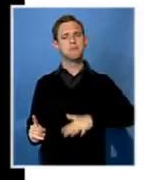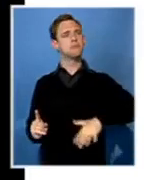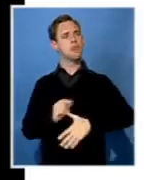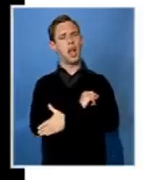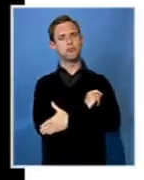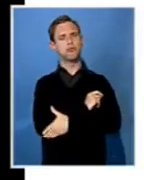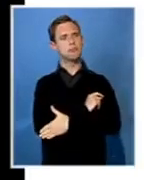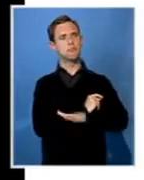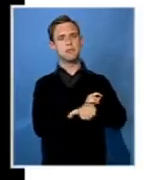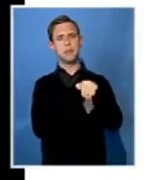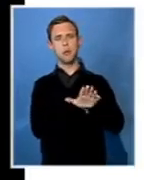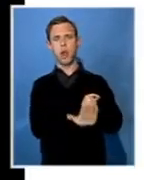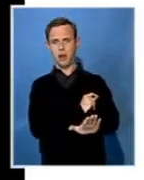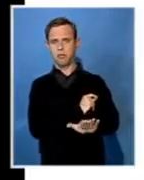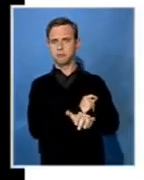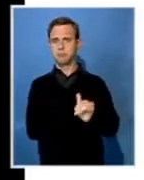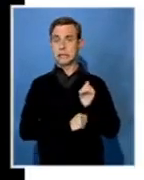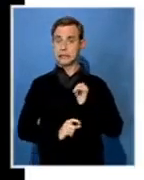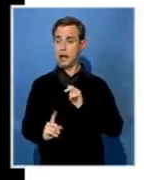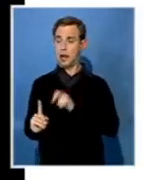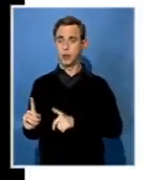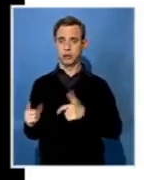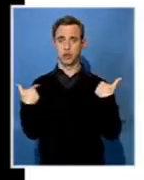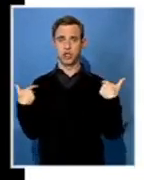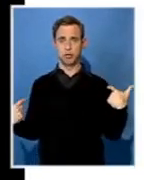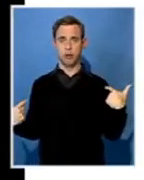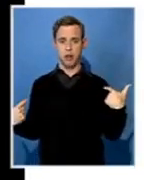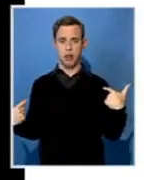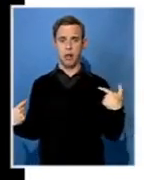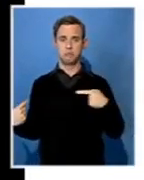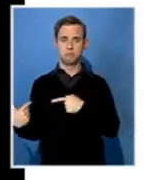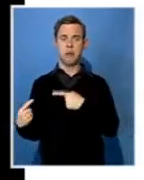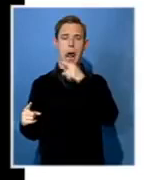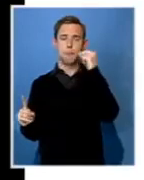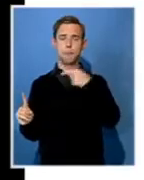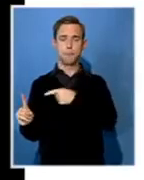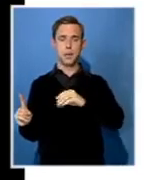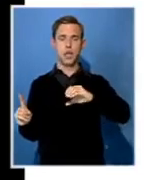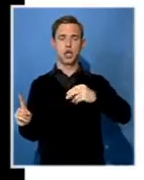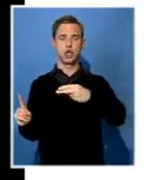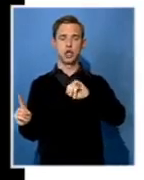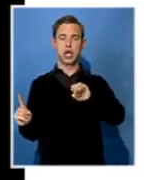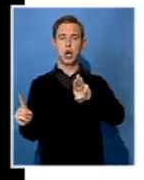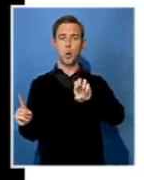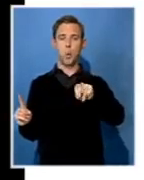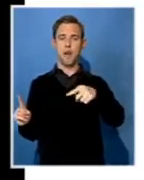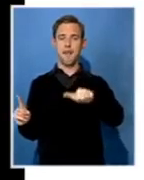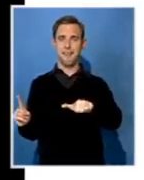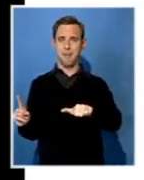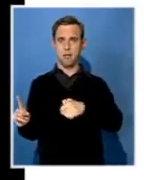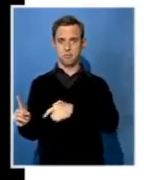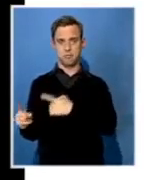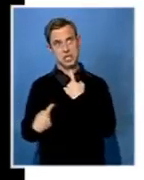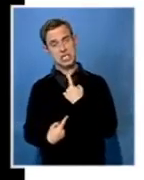right now? We had the general yesterday make this declaration that he would